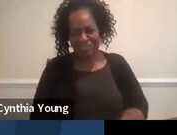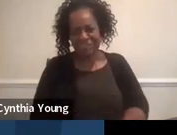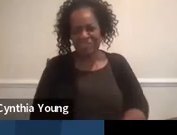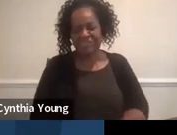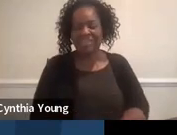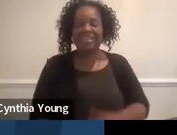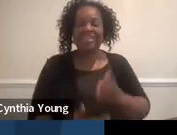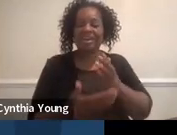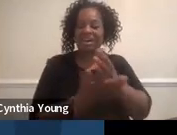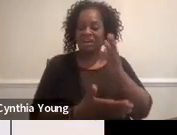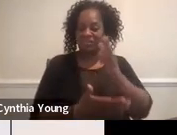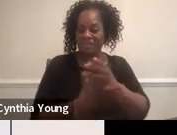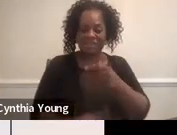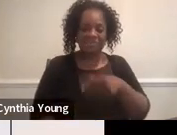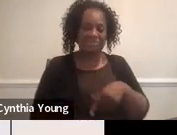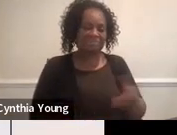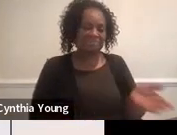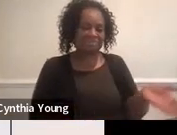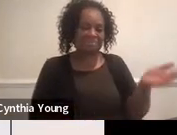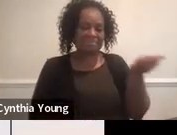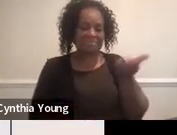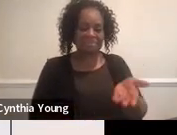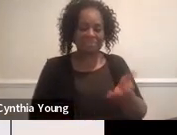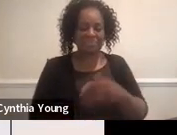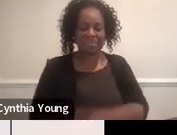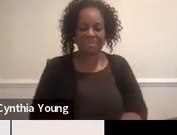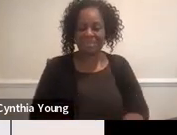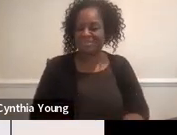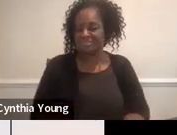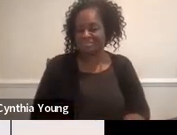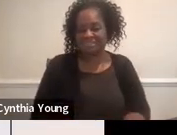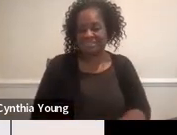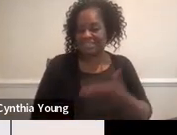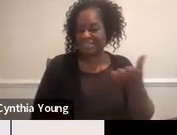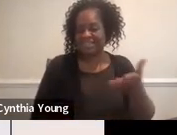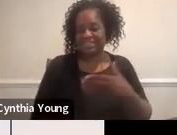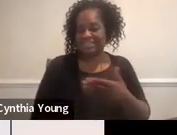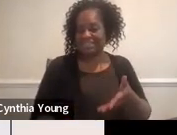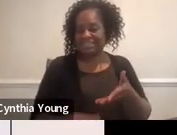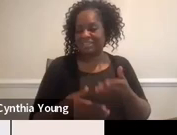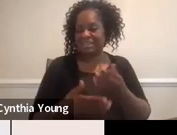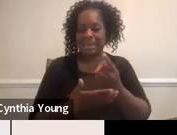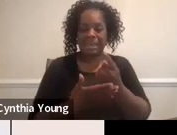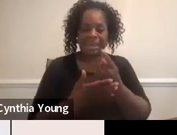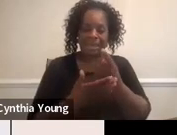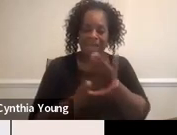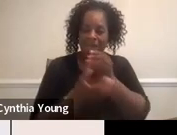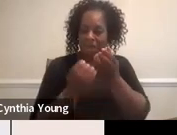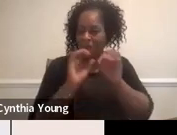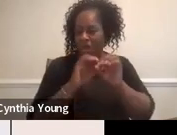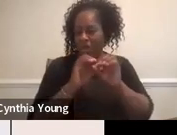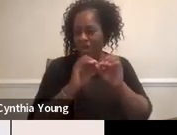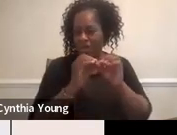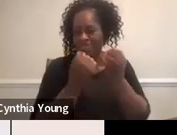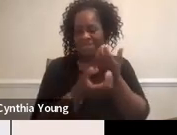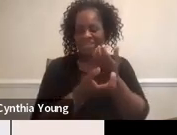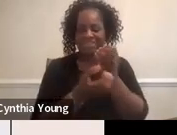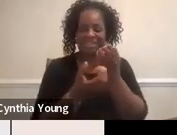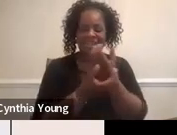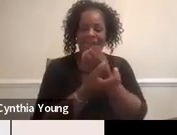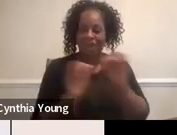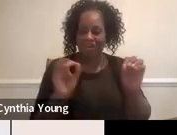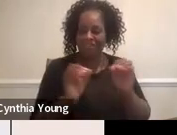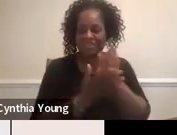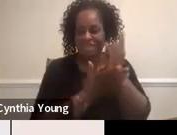All right. I, this is our remaining office hours. Um,